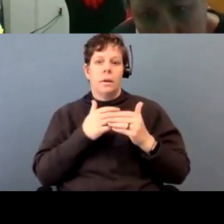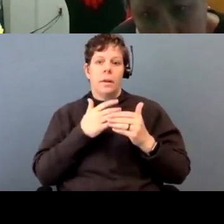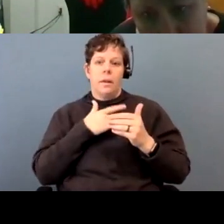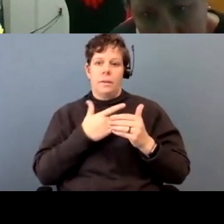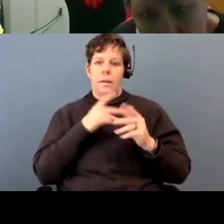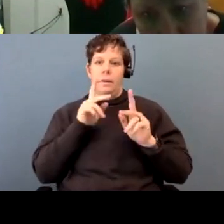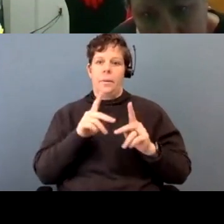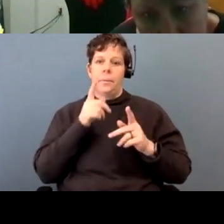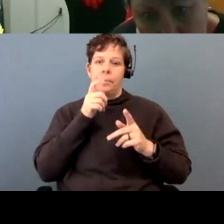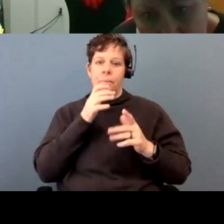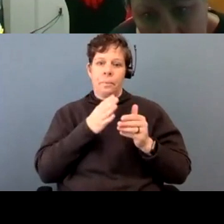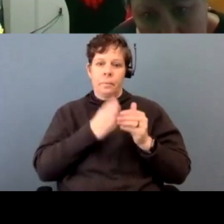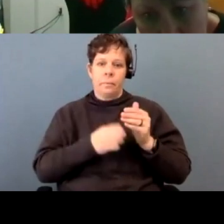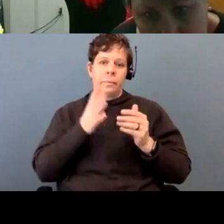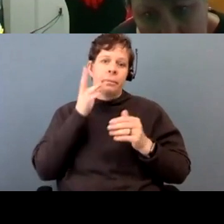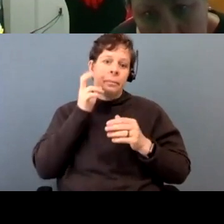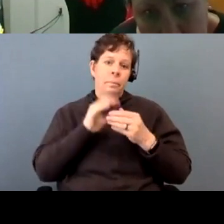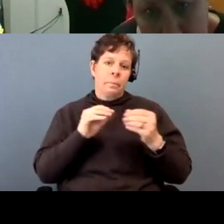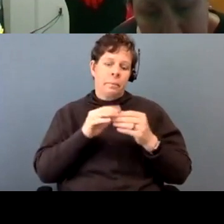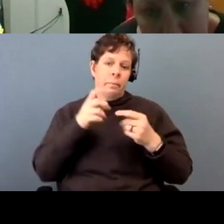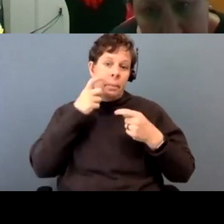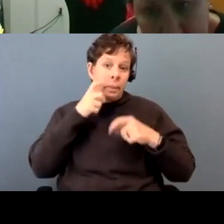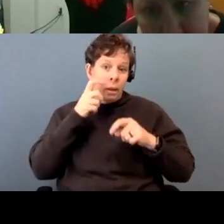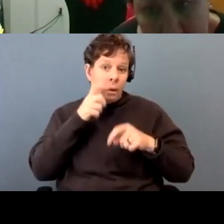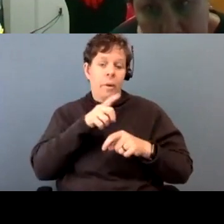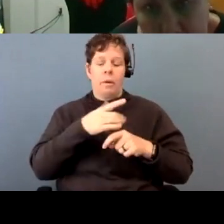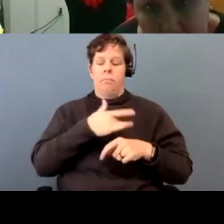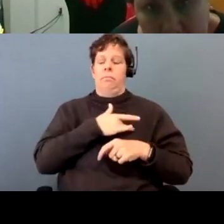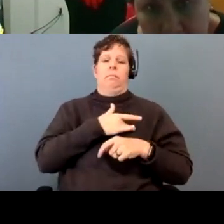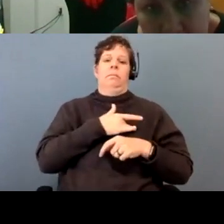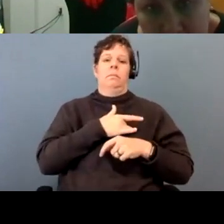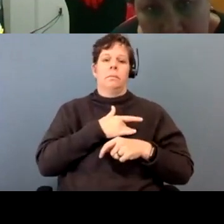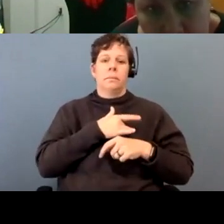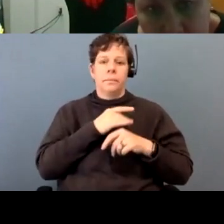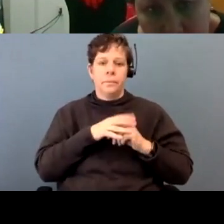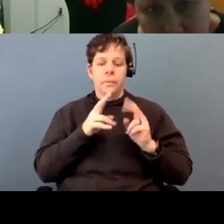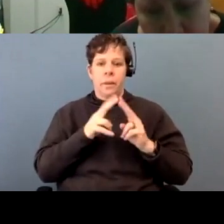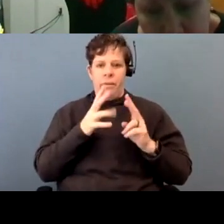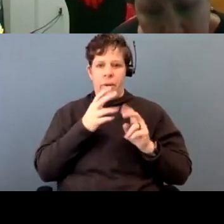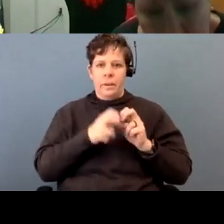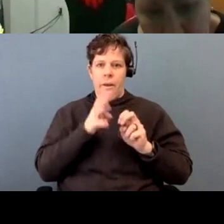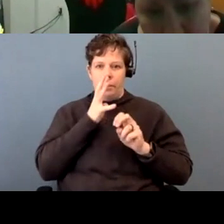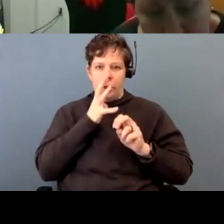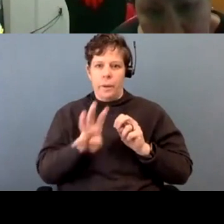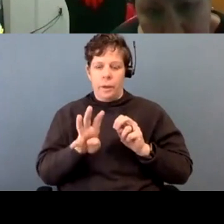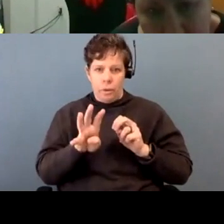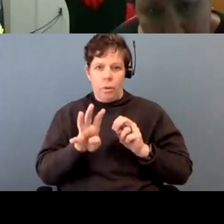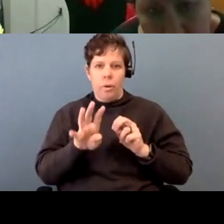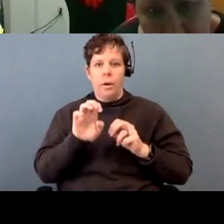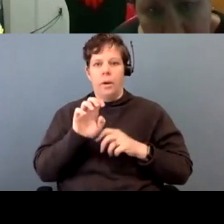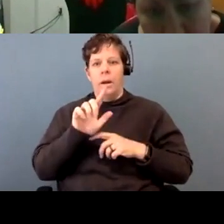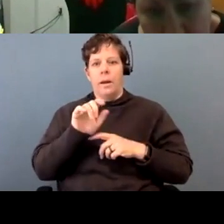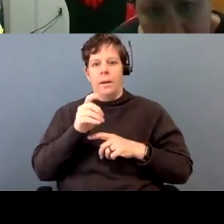you know, once the elders are telling their story, because it's very hard to ignore, um, an elder